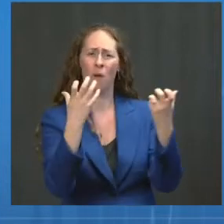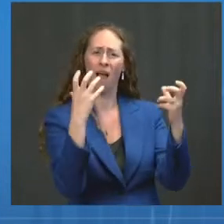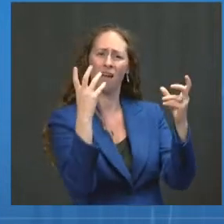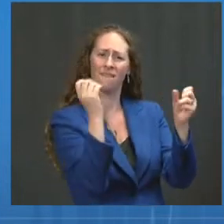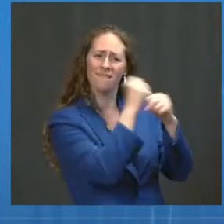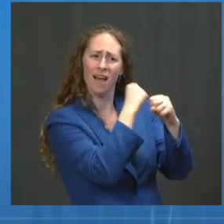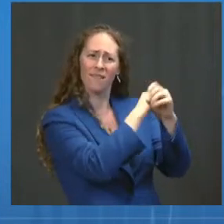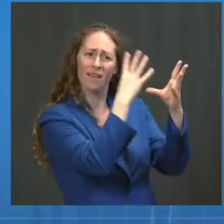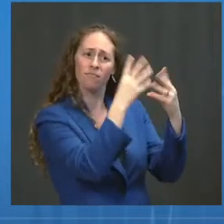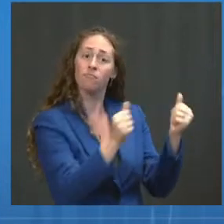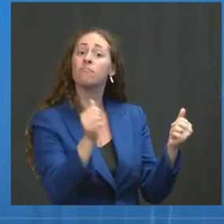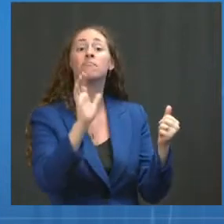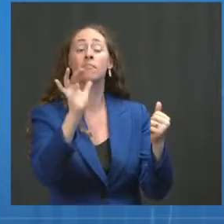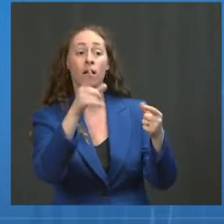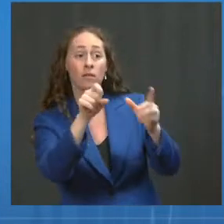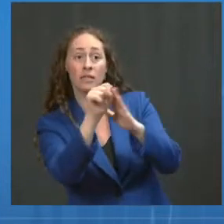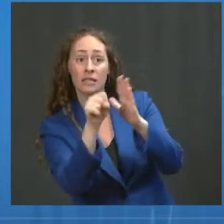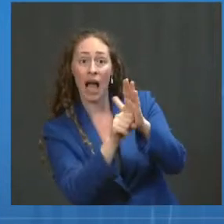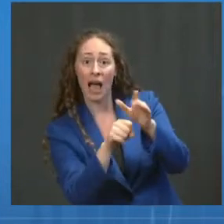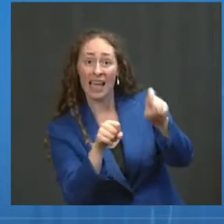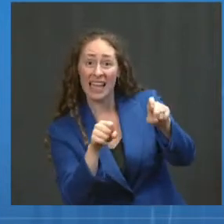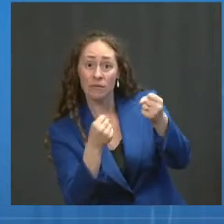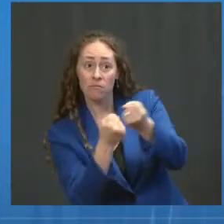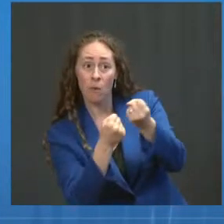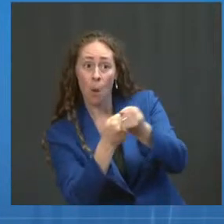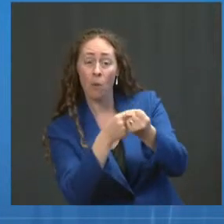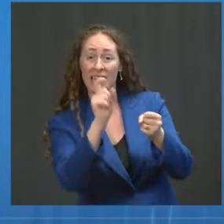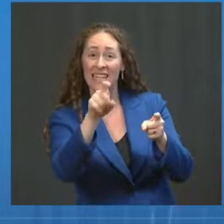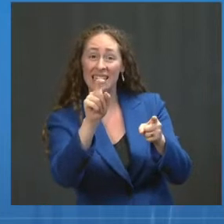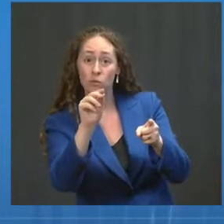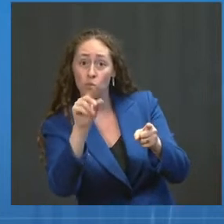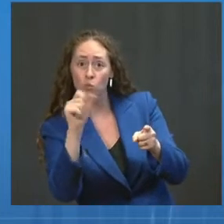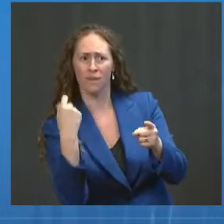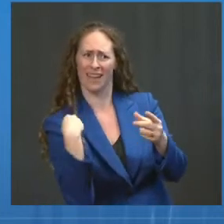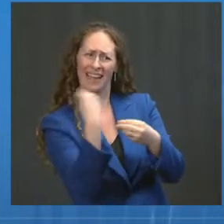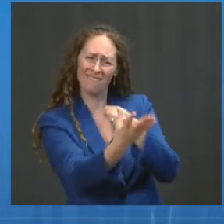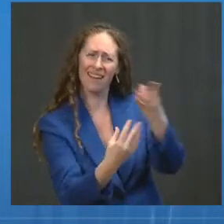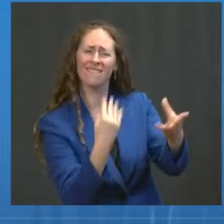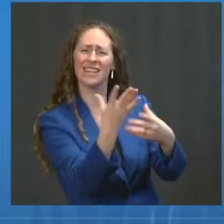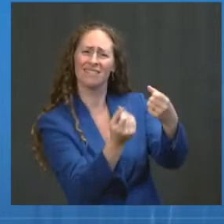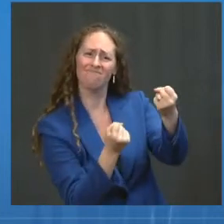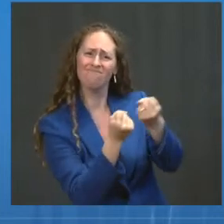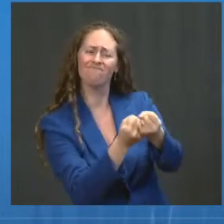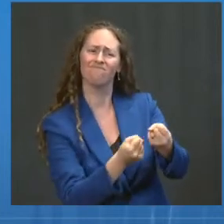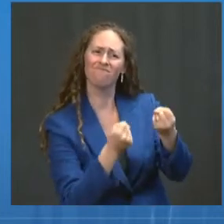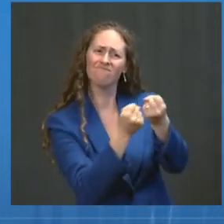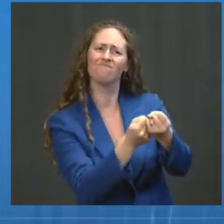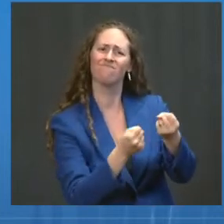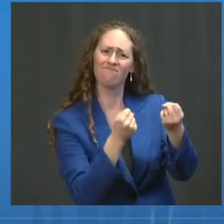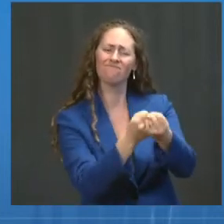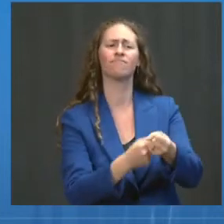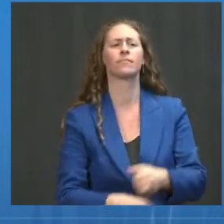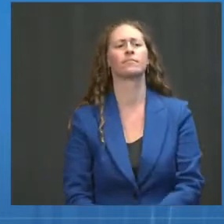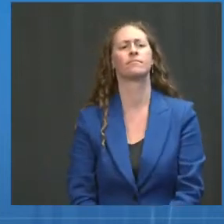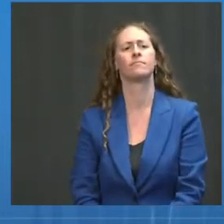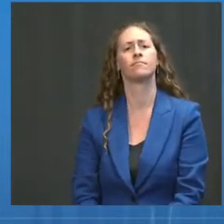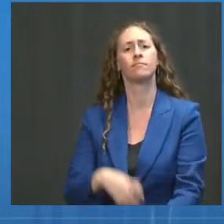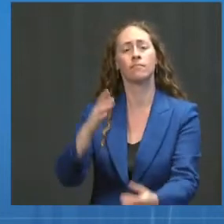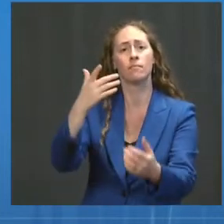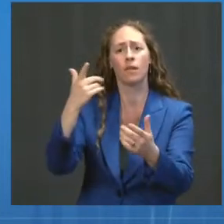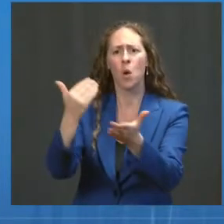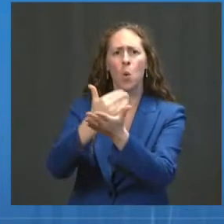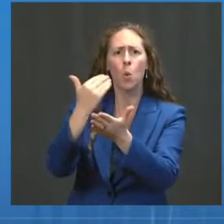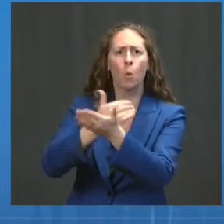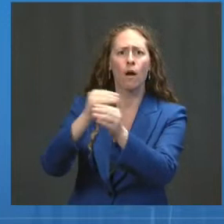the tools and the resources they need to get more shots in arms and to respond to any outbreaks caused